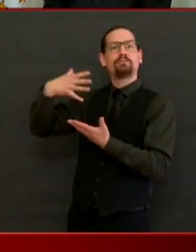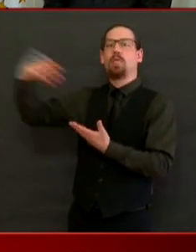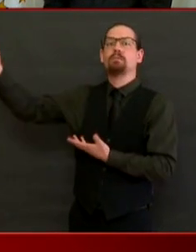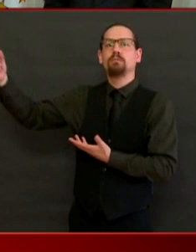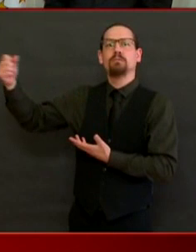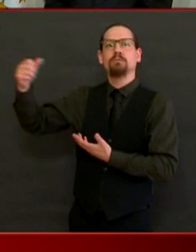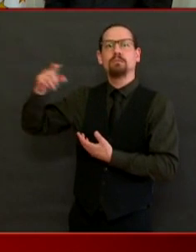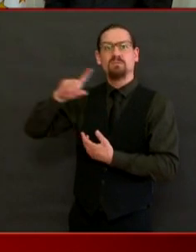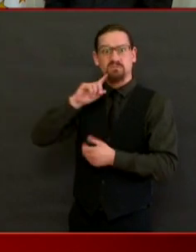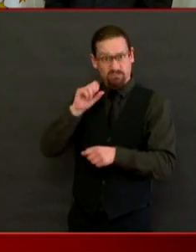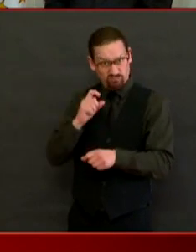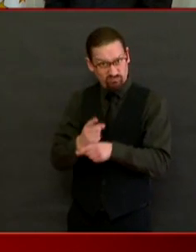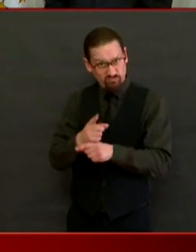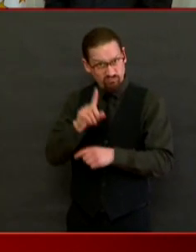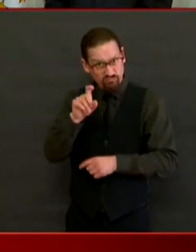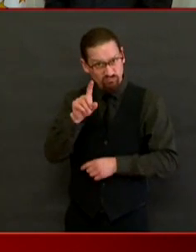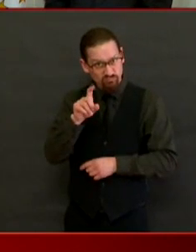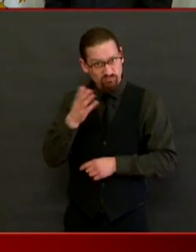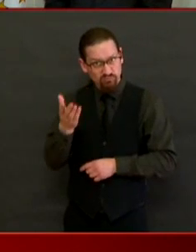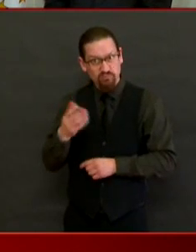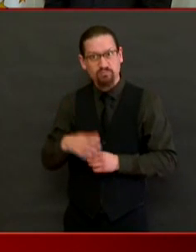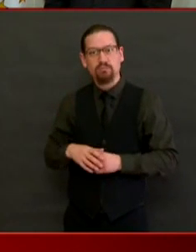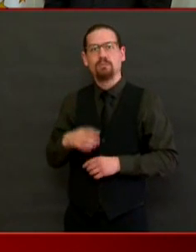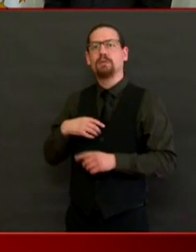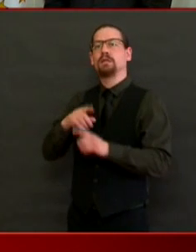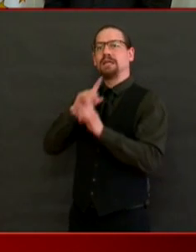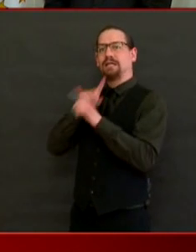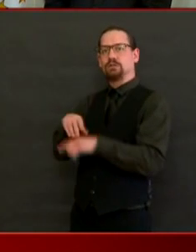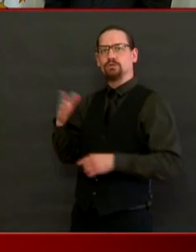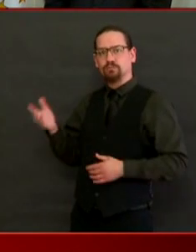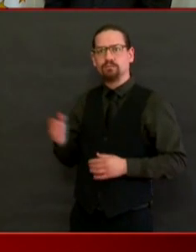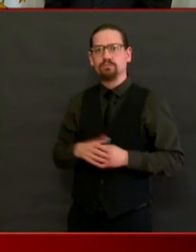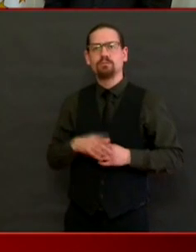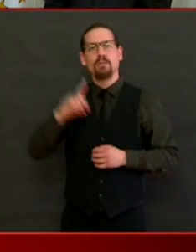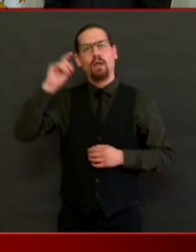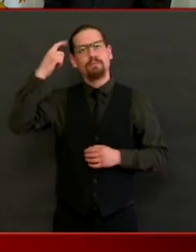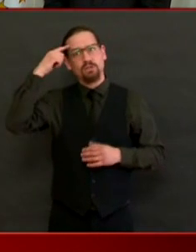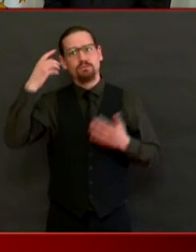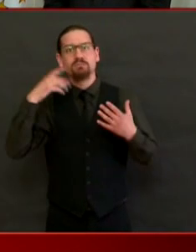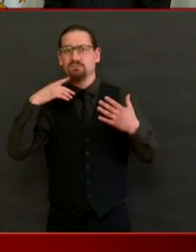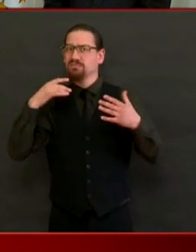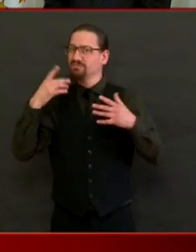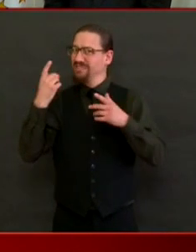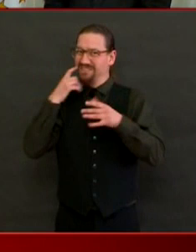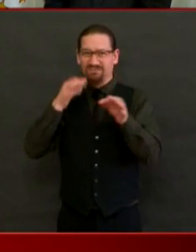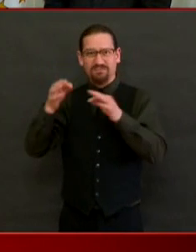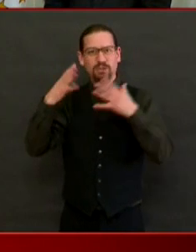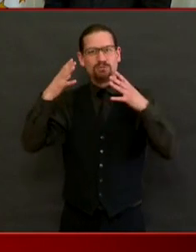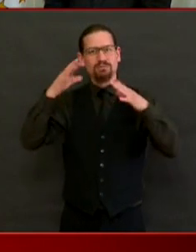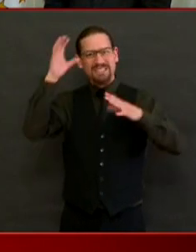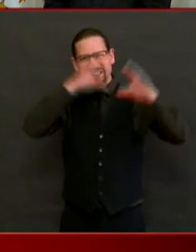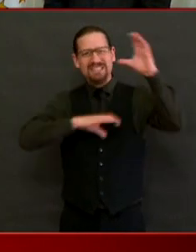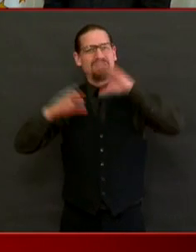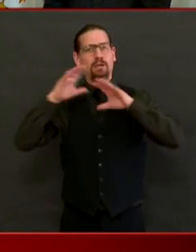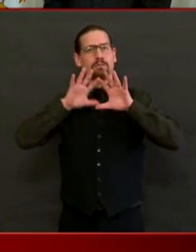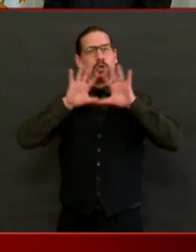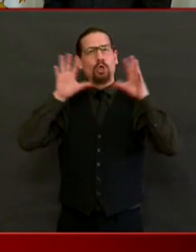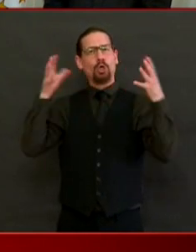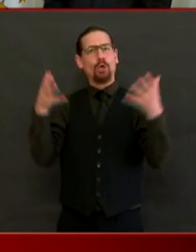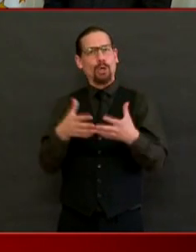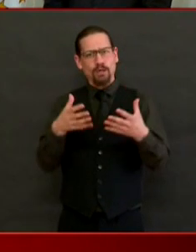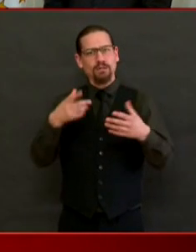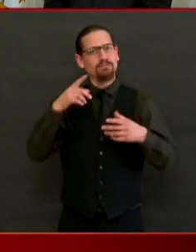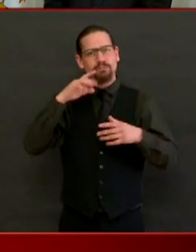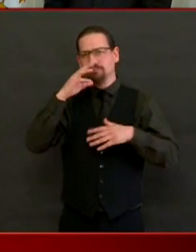scouring the globe to make sure that we have the personal protective equipment that is needed, particularly for